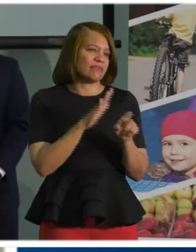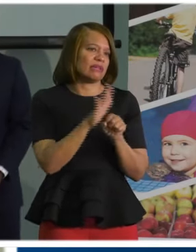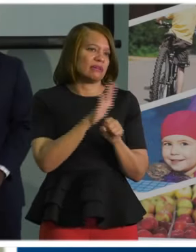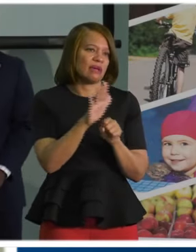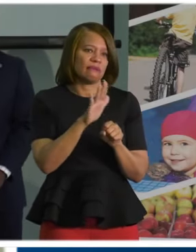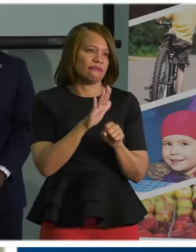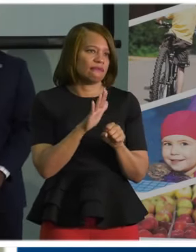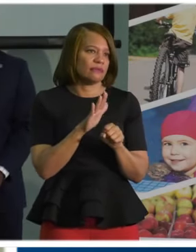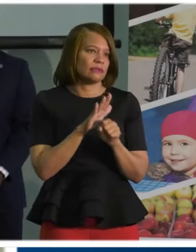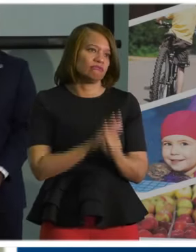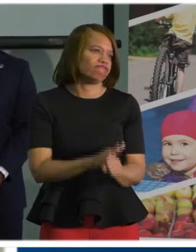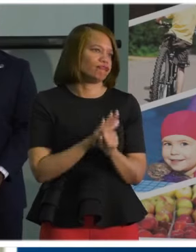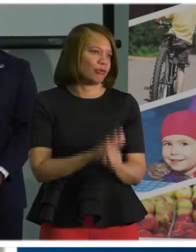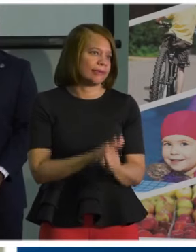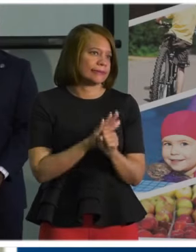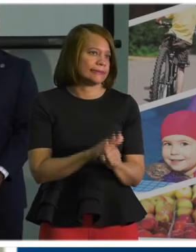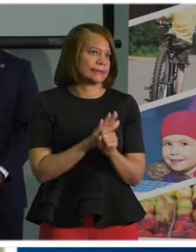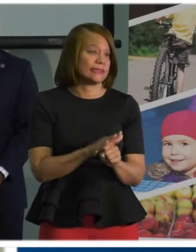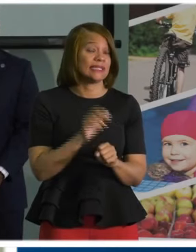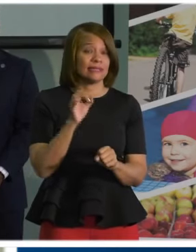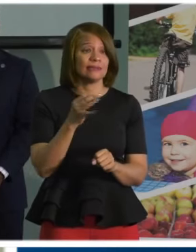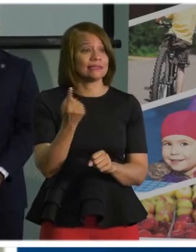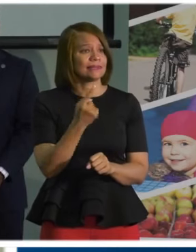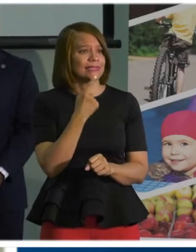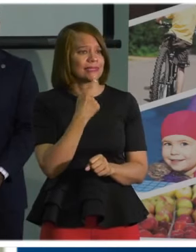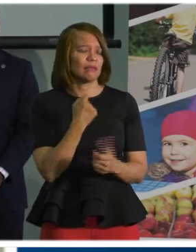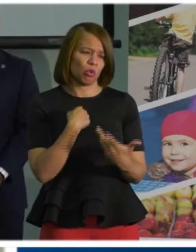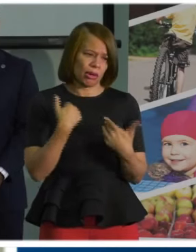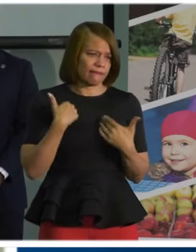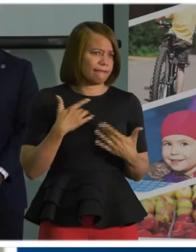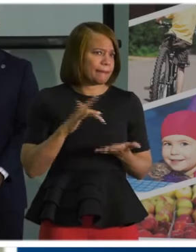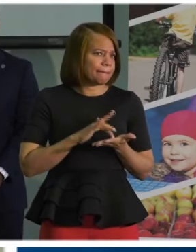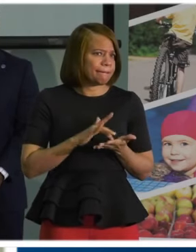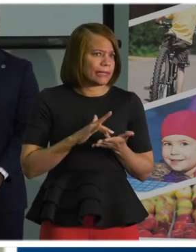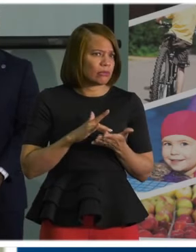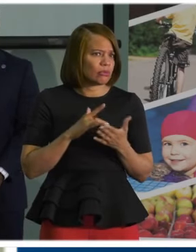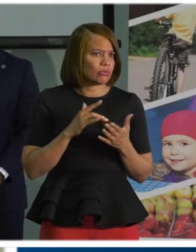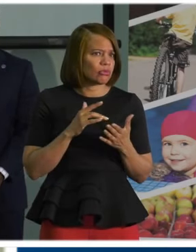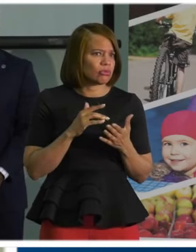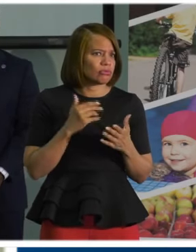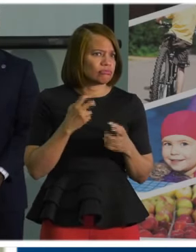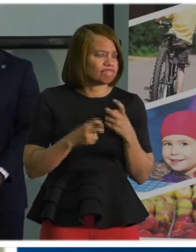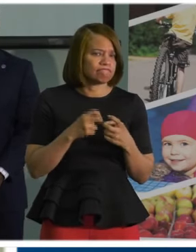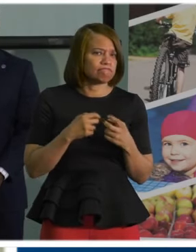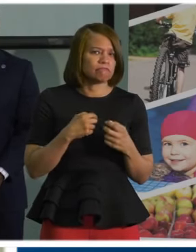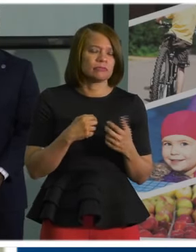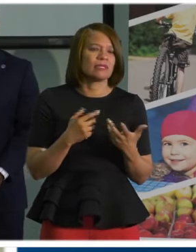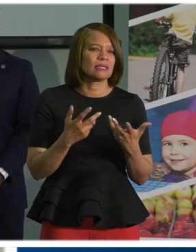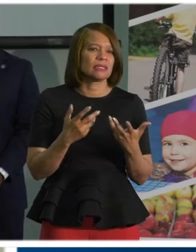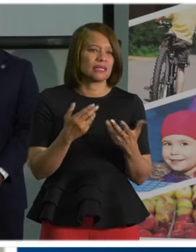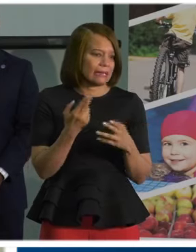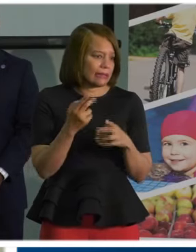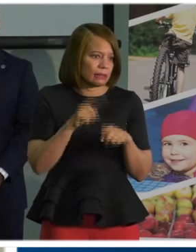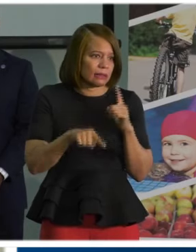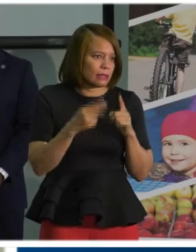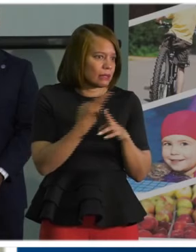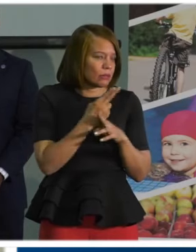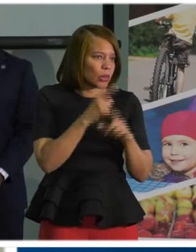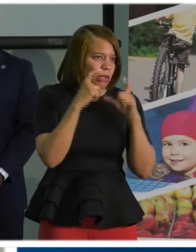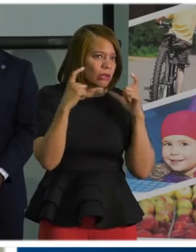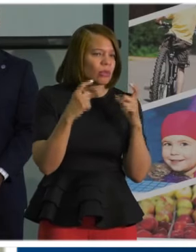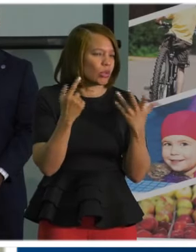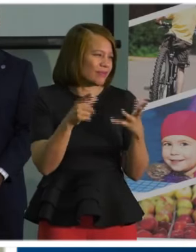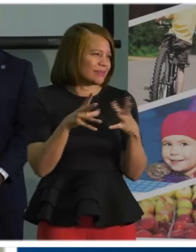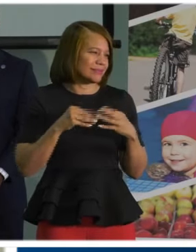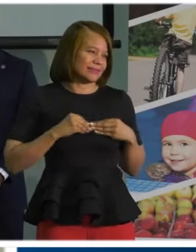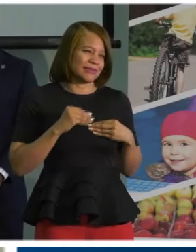that if, uh, you know, if somebody tells you to have that medical condition and that they can't wear facial covering, we're gonna take the word for it. Uh, but if, if they can get